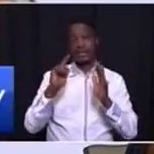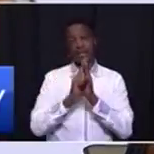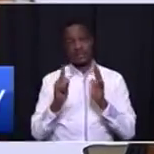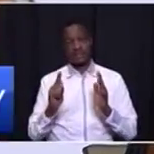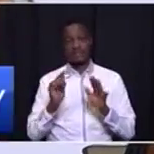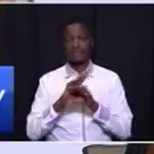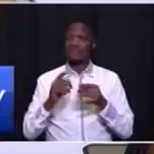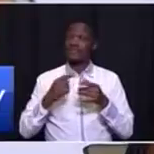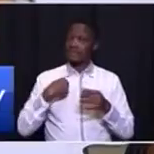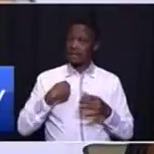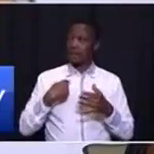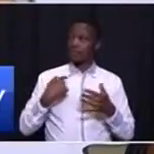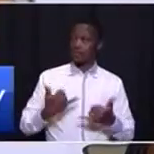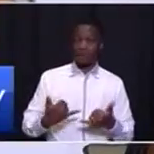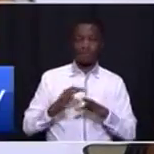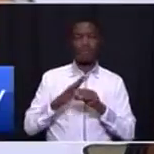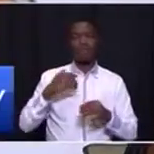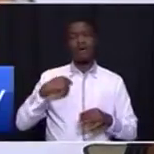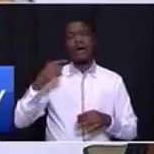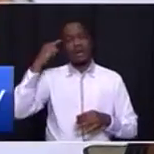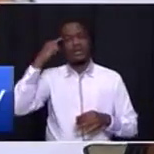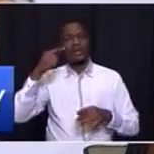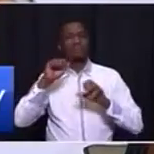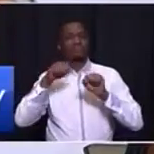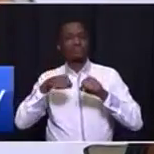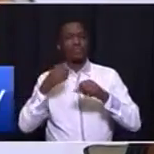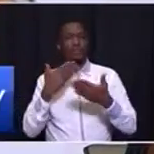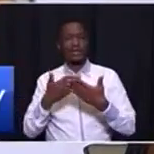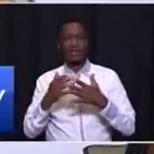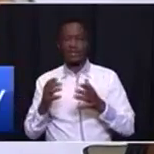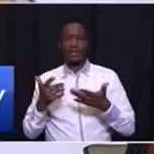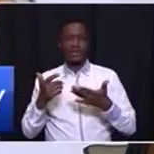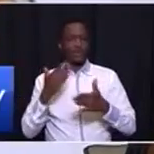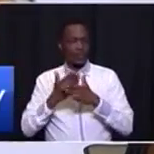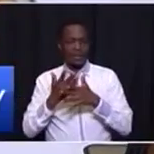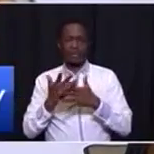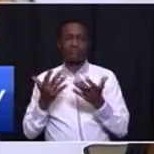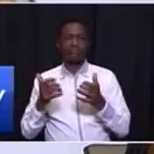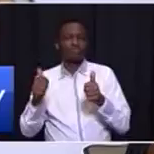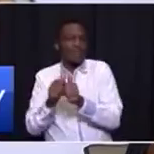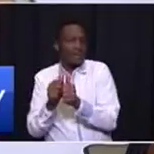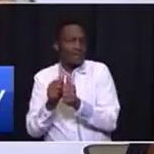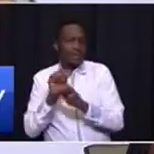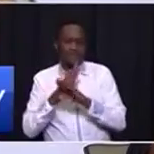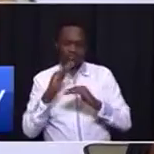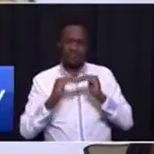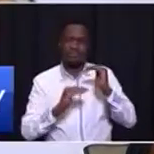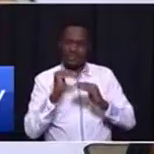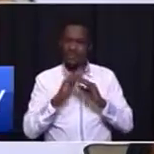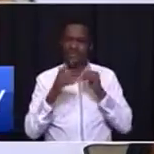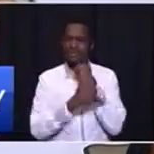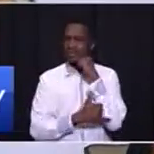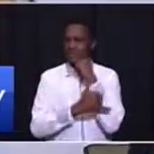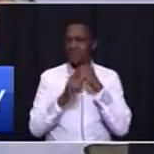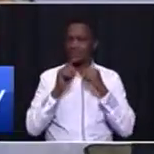I trust that we will all join hands and work across political party lines to build a country of our